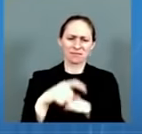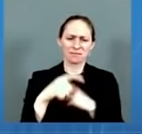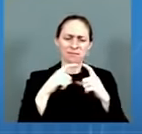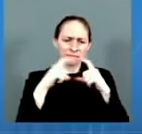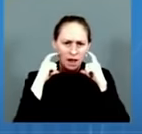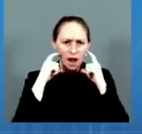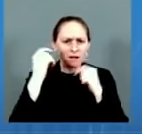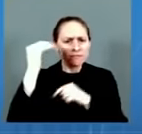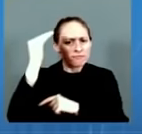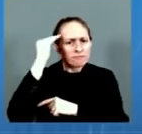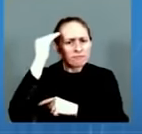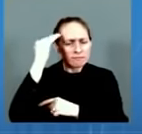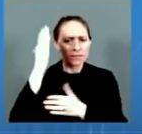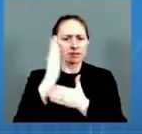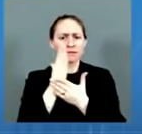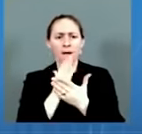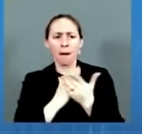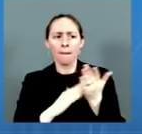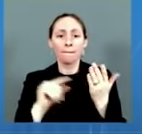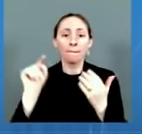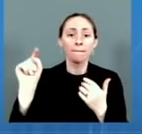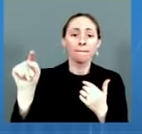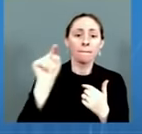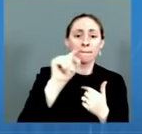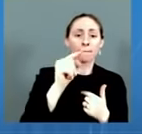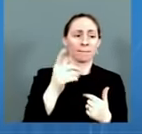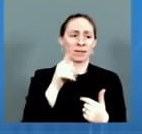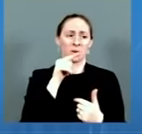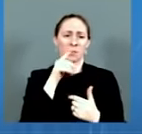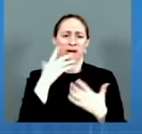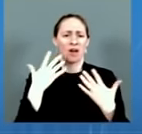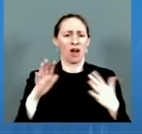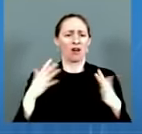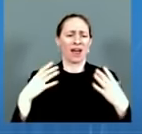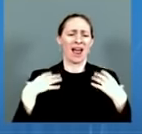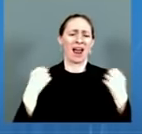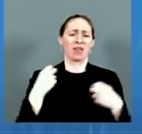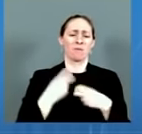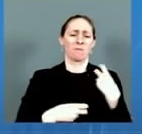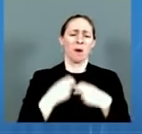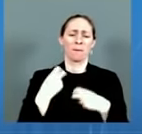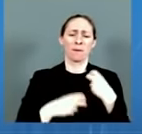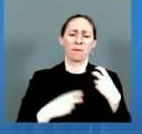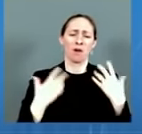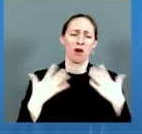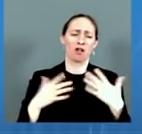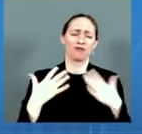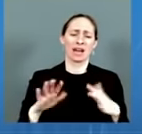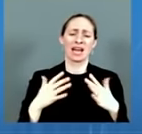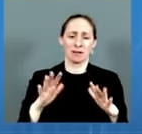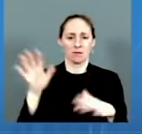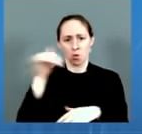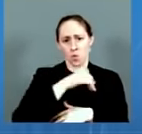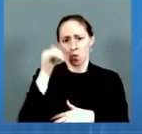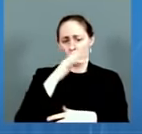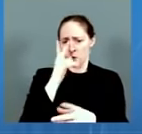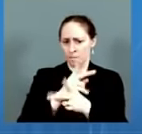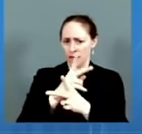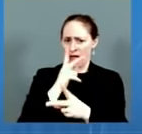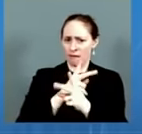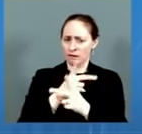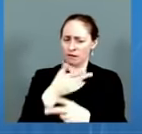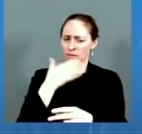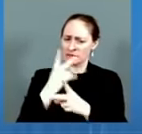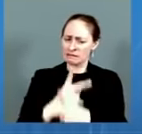Tomorrow, we will release data on CDC's COVID data tracker that provide a snapshot of national and state-level